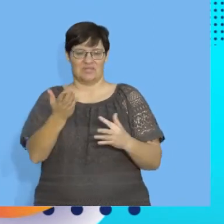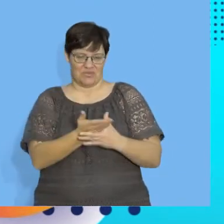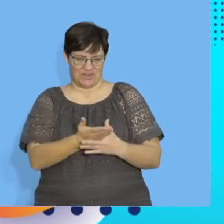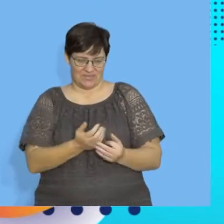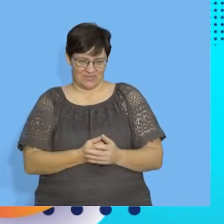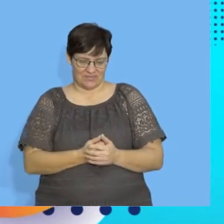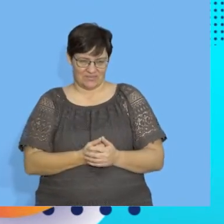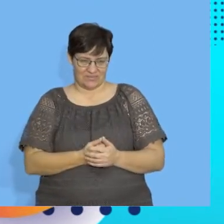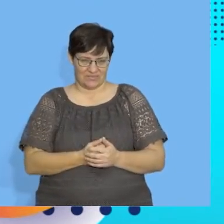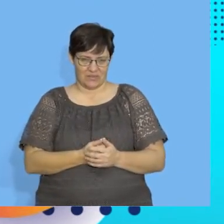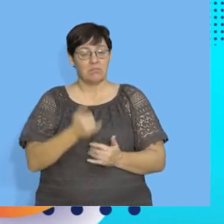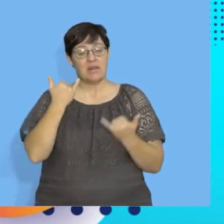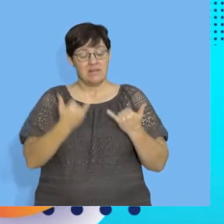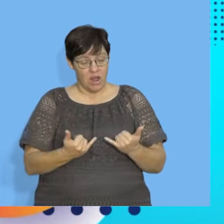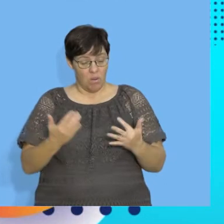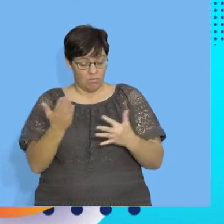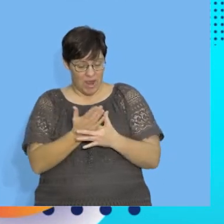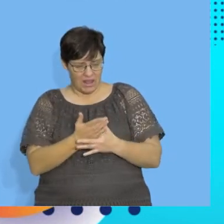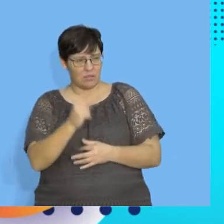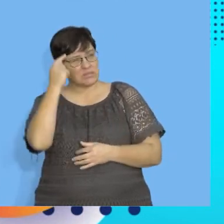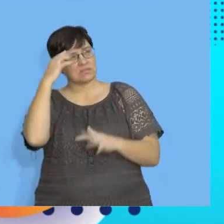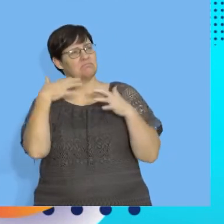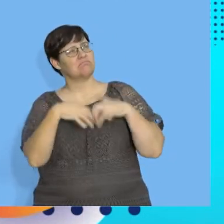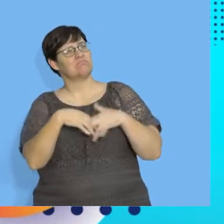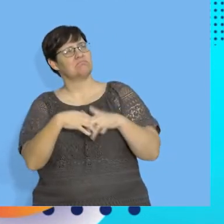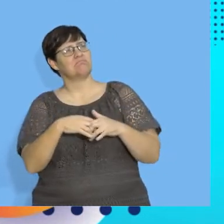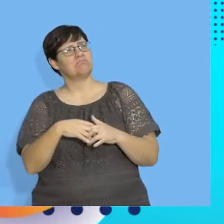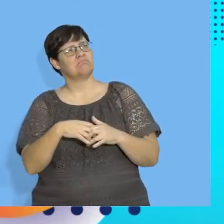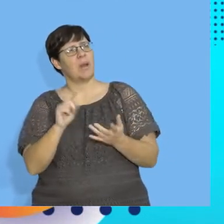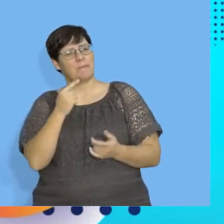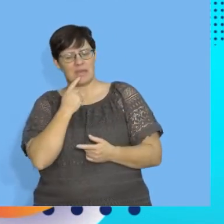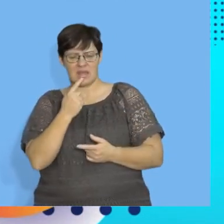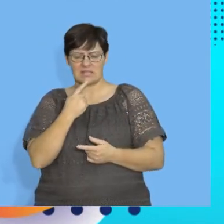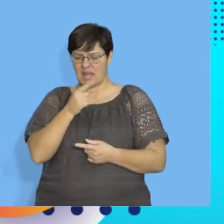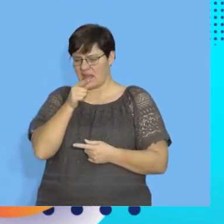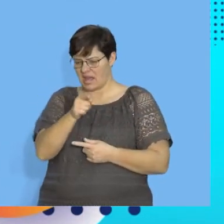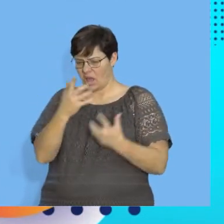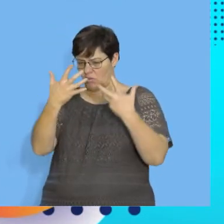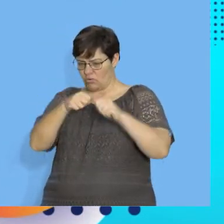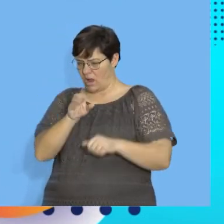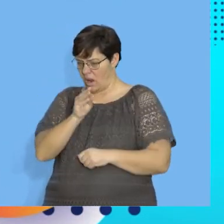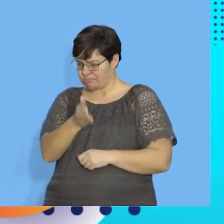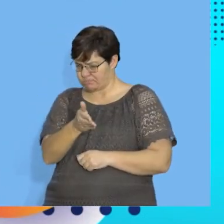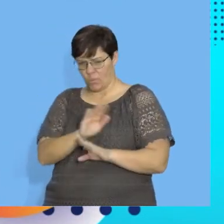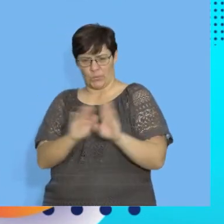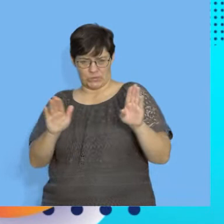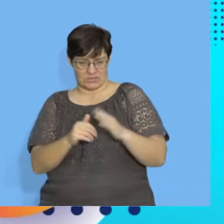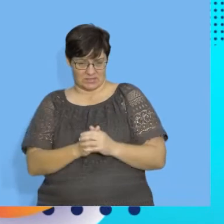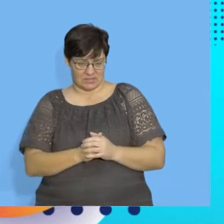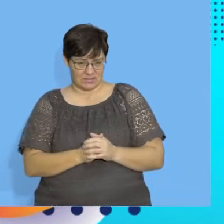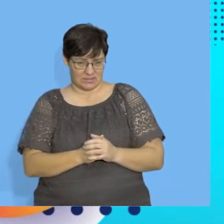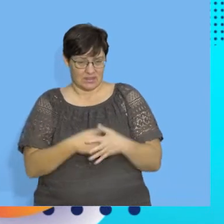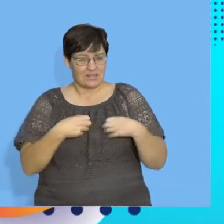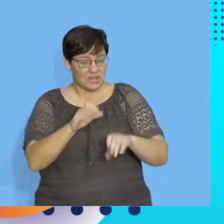that after the break. What I'd like you to do during breaks, to think about this. How will I tell whether correlation exists?